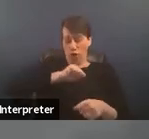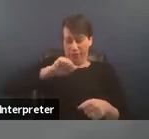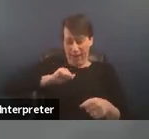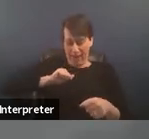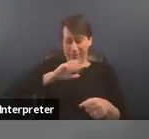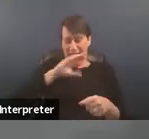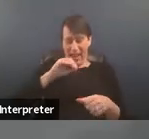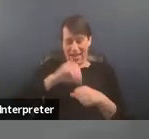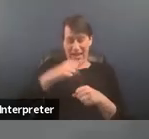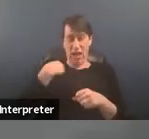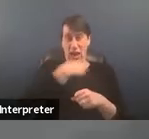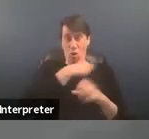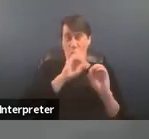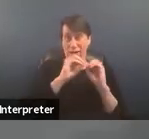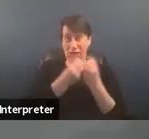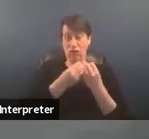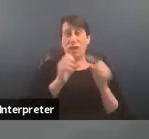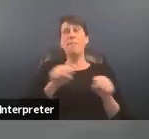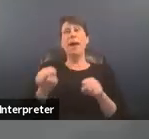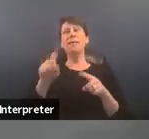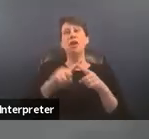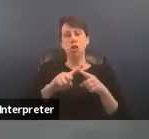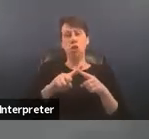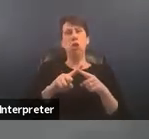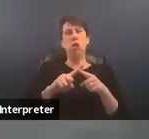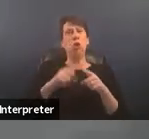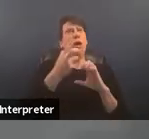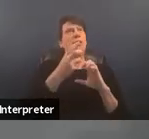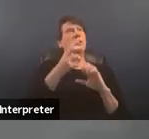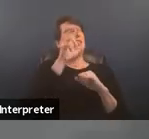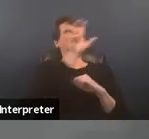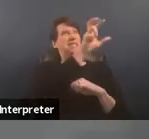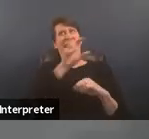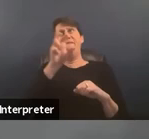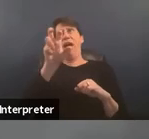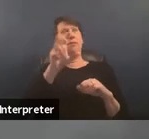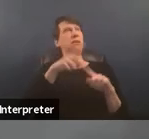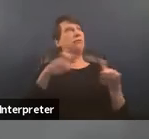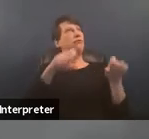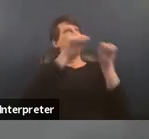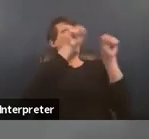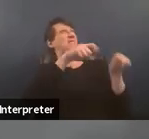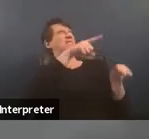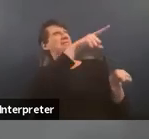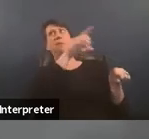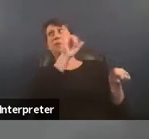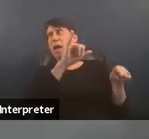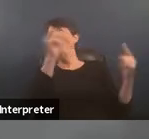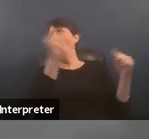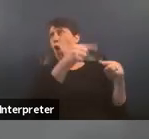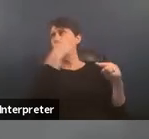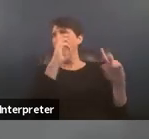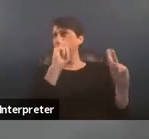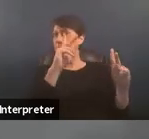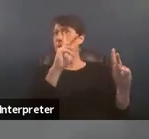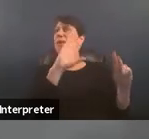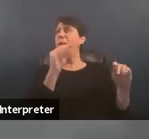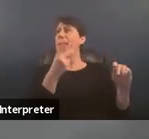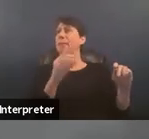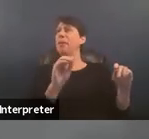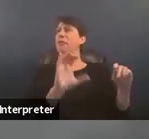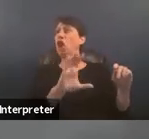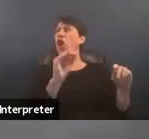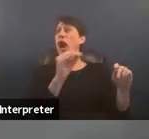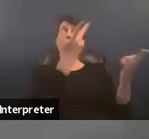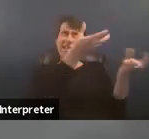within our organizations the capacity to divest from systems built to harm black people and people of color and to